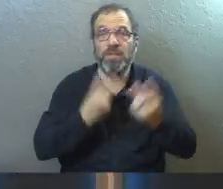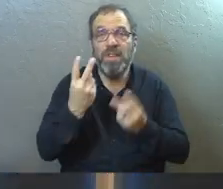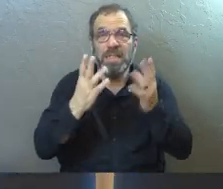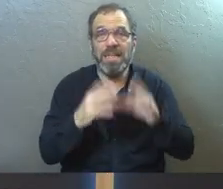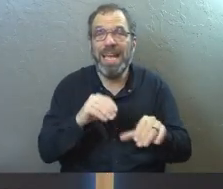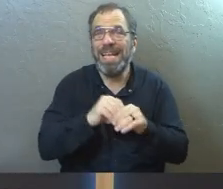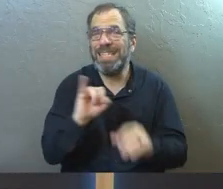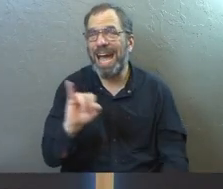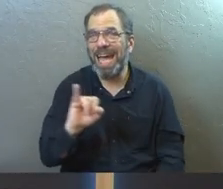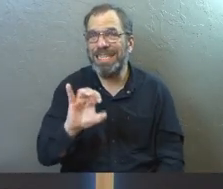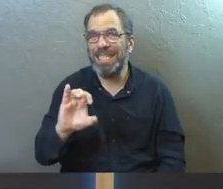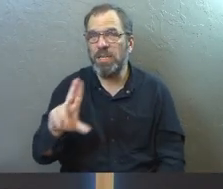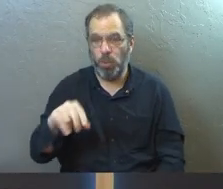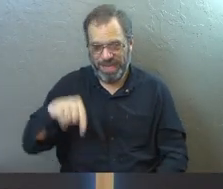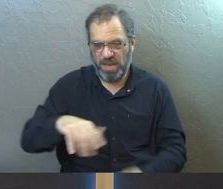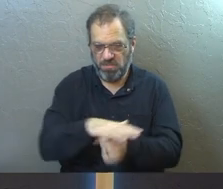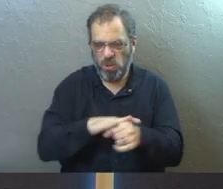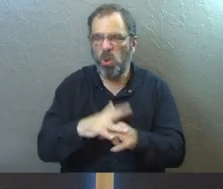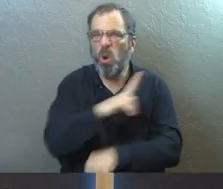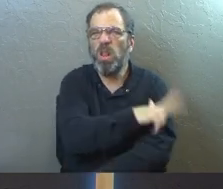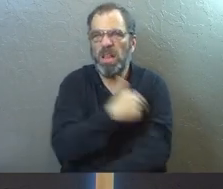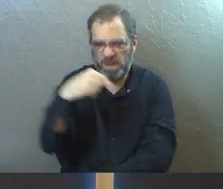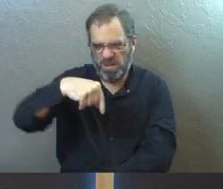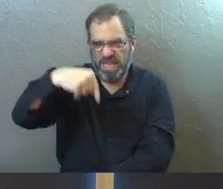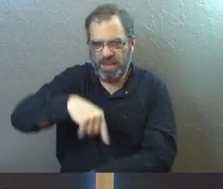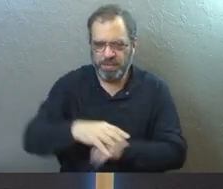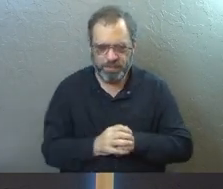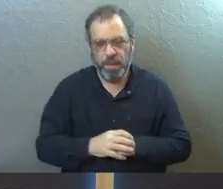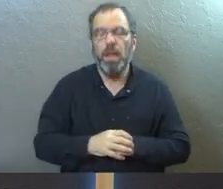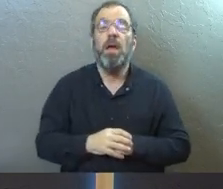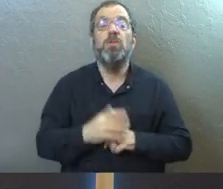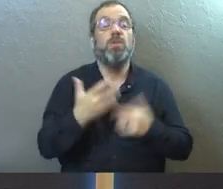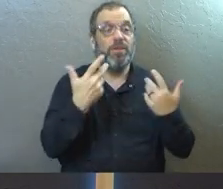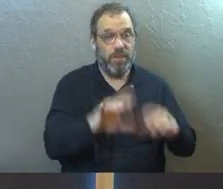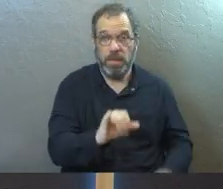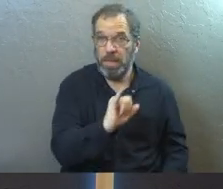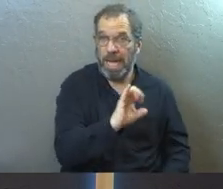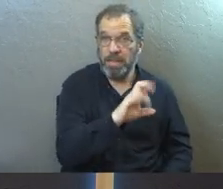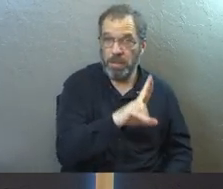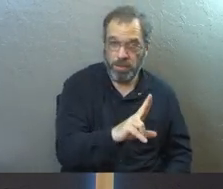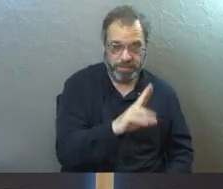somebody who was in the ICU here at the local hospital. And I got out of the ICU.